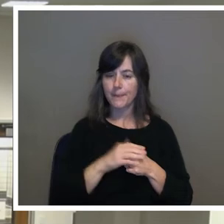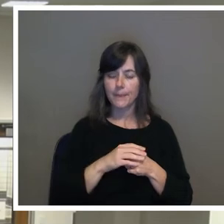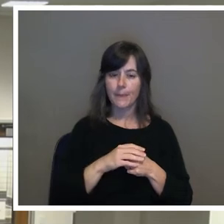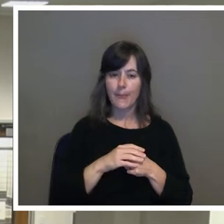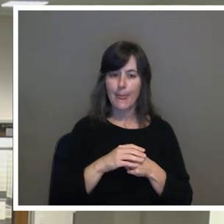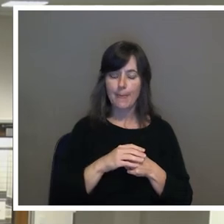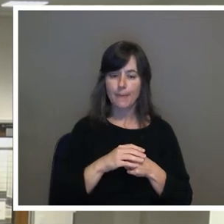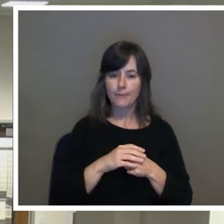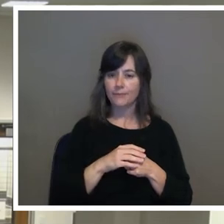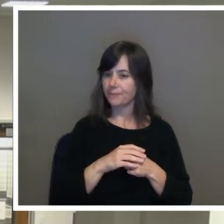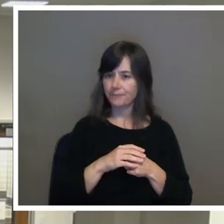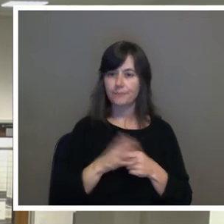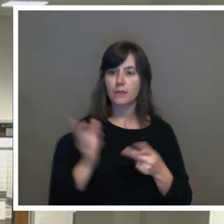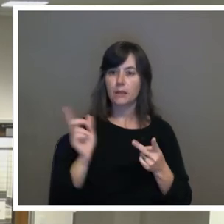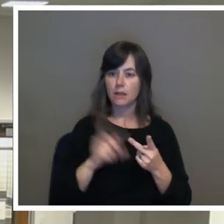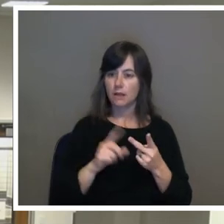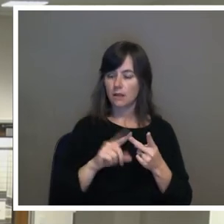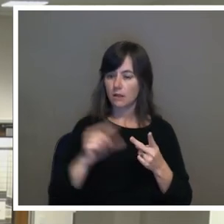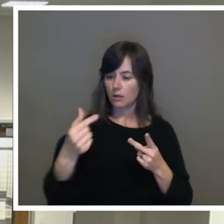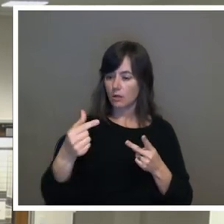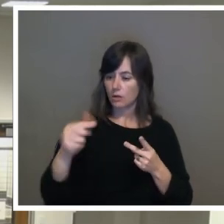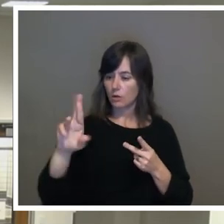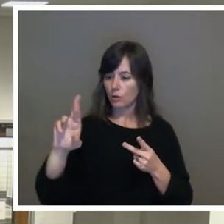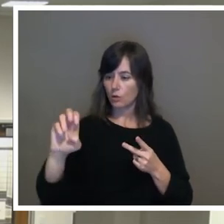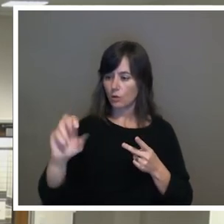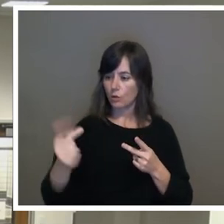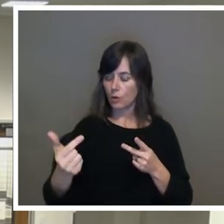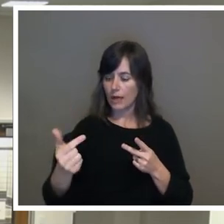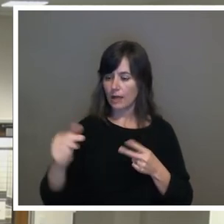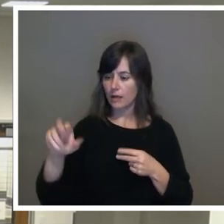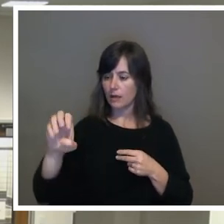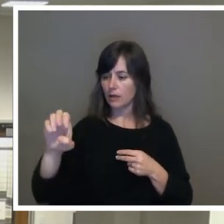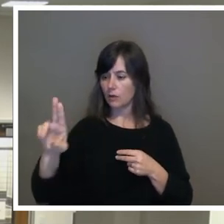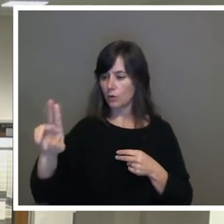All right. Do we have a Greg Ulig here?